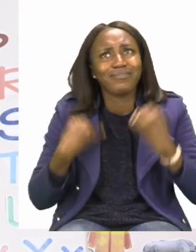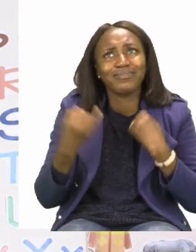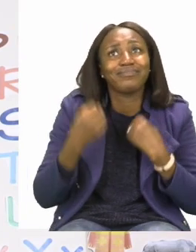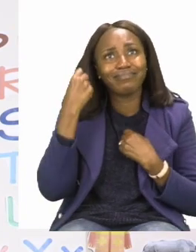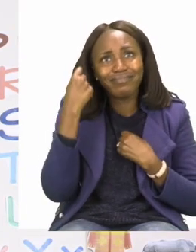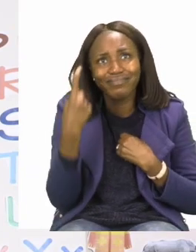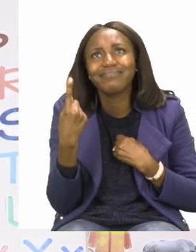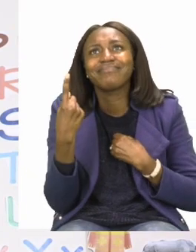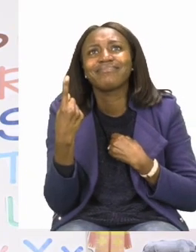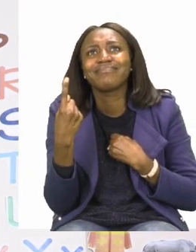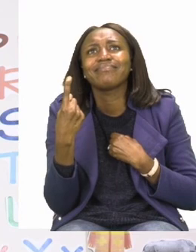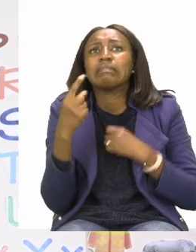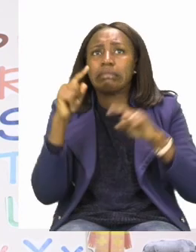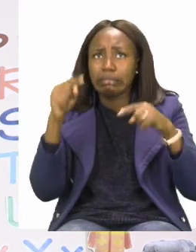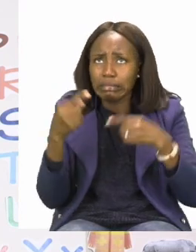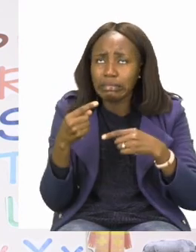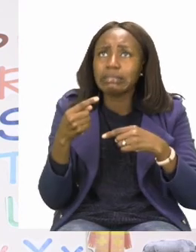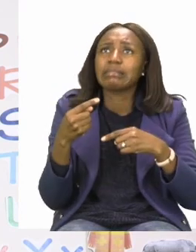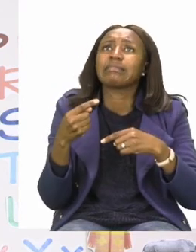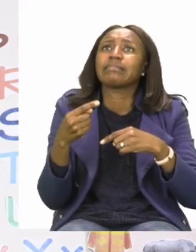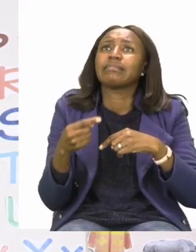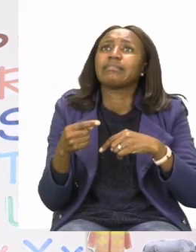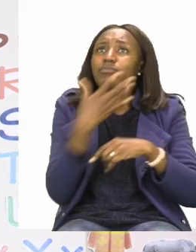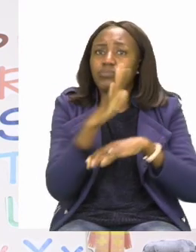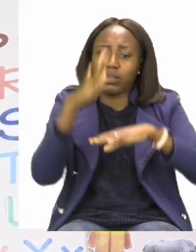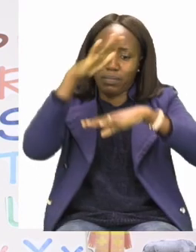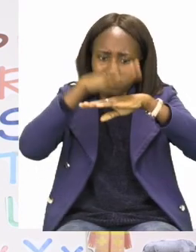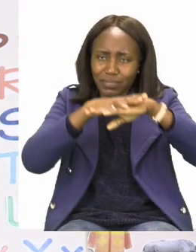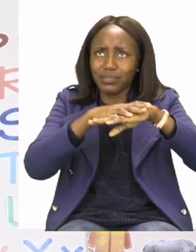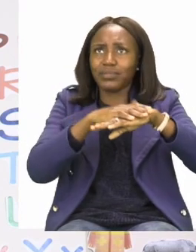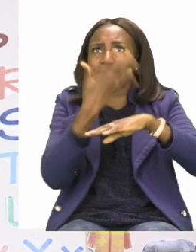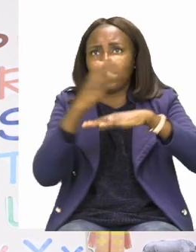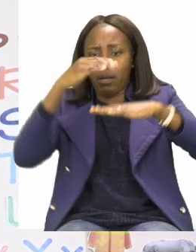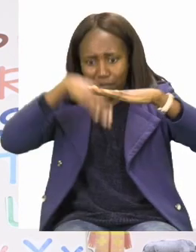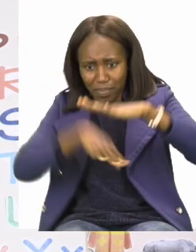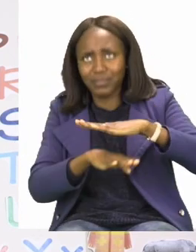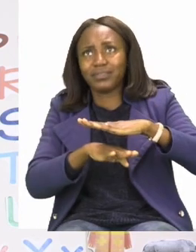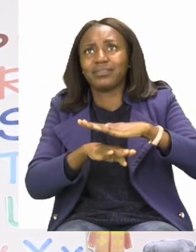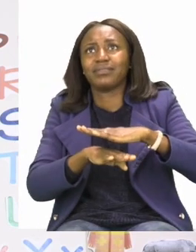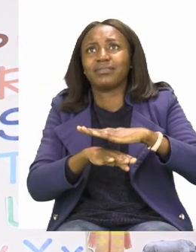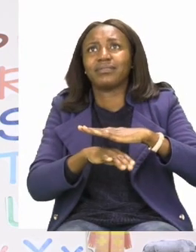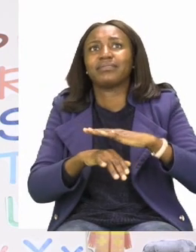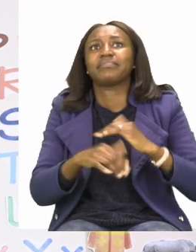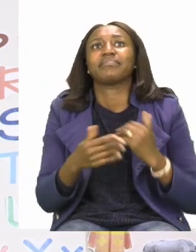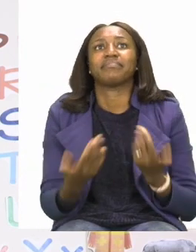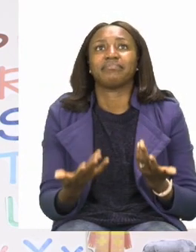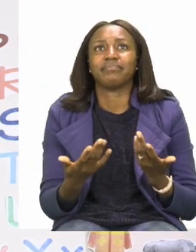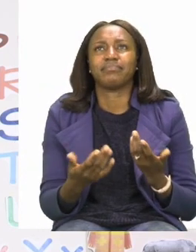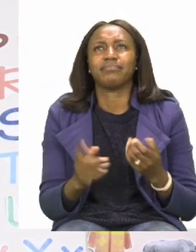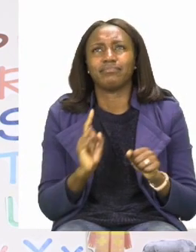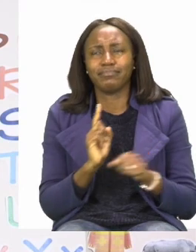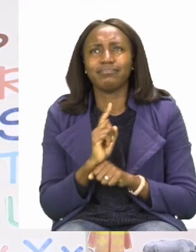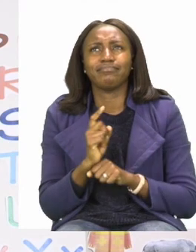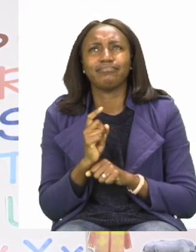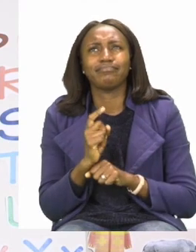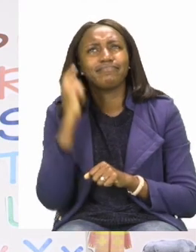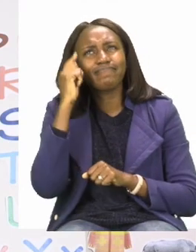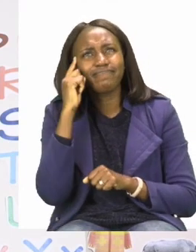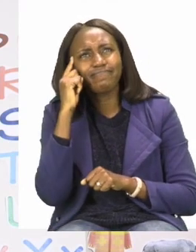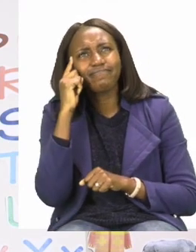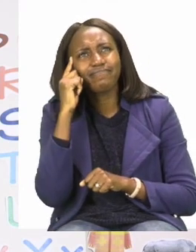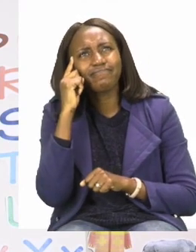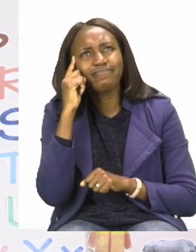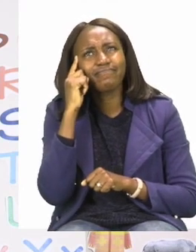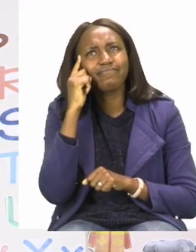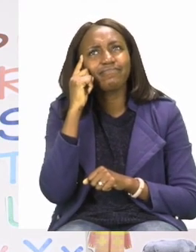what actual things float and what sinks. So we're going to start by predicting. Remember, you can only